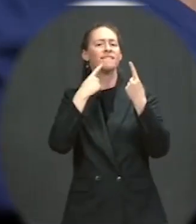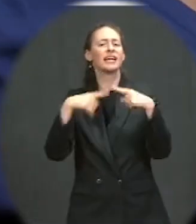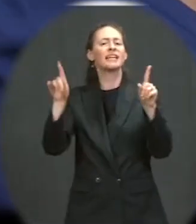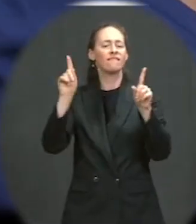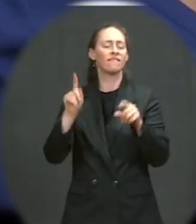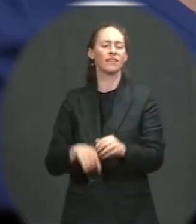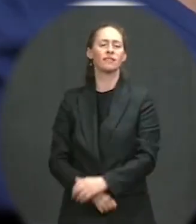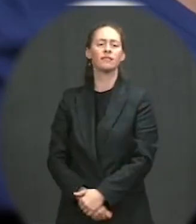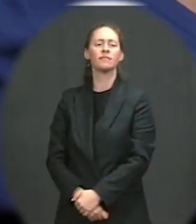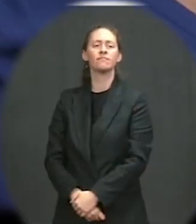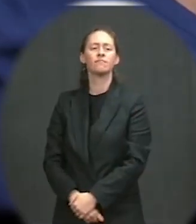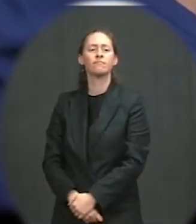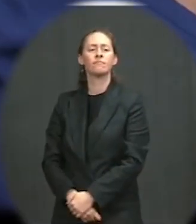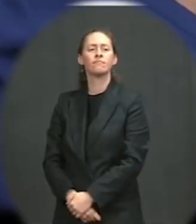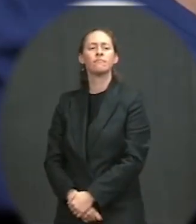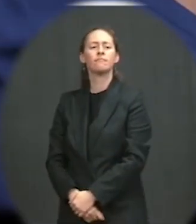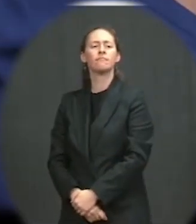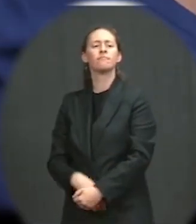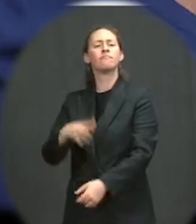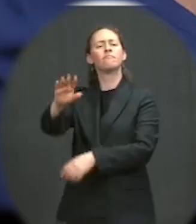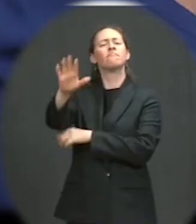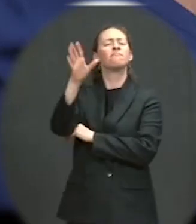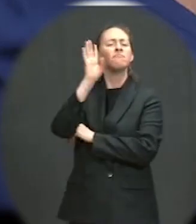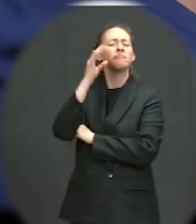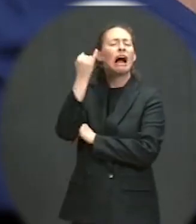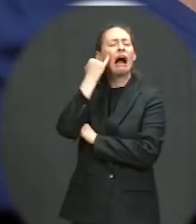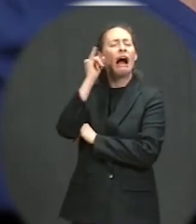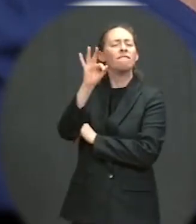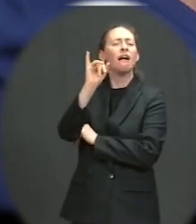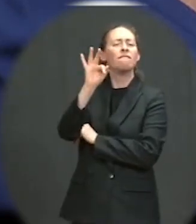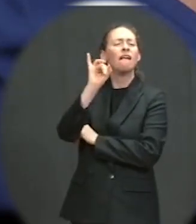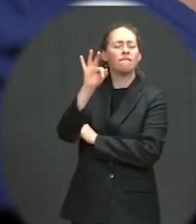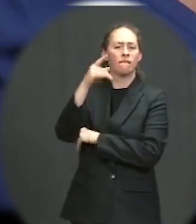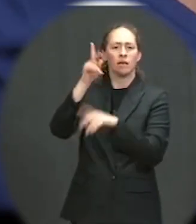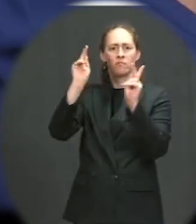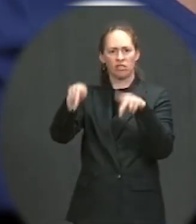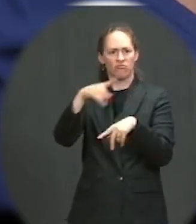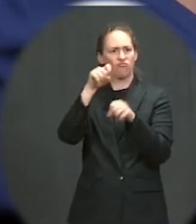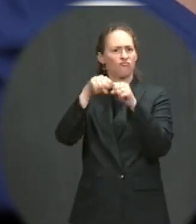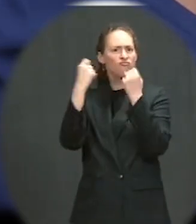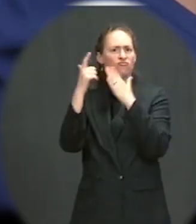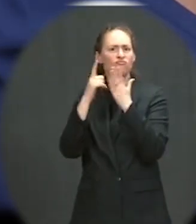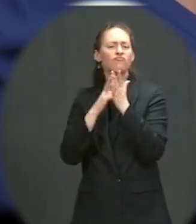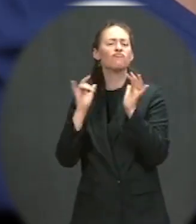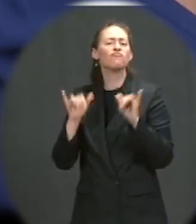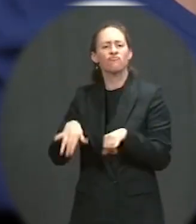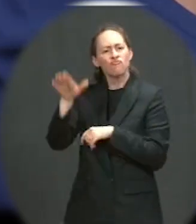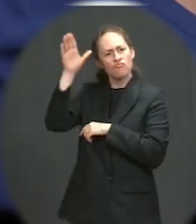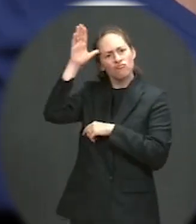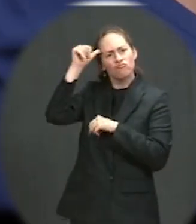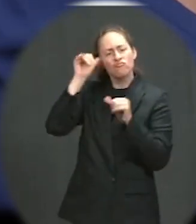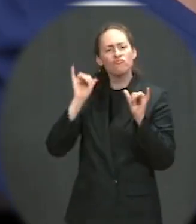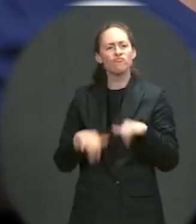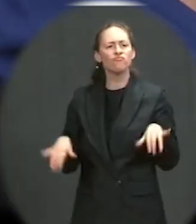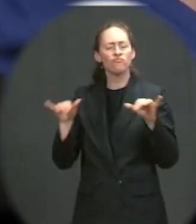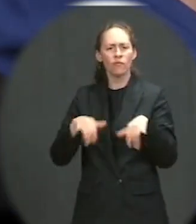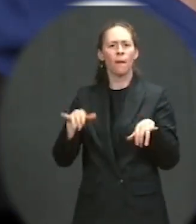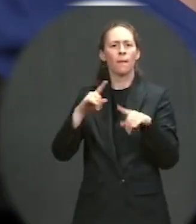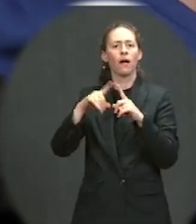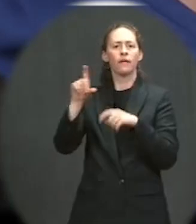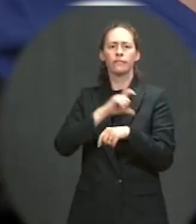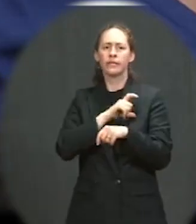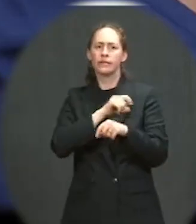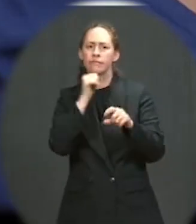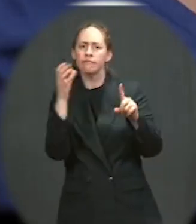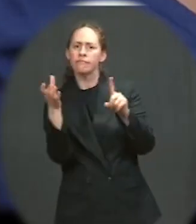some criminal who has been committing crimes with limited interruption or interference from police for the last couple of weeks or months is going to stop